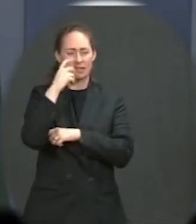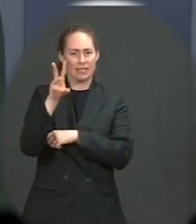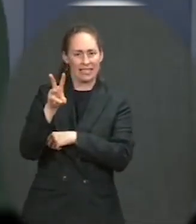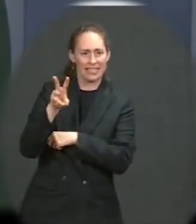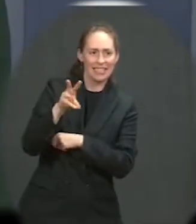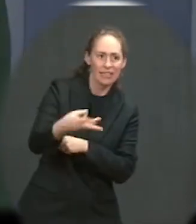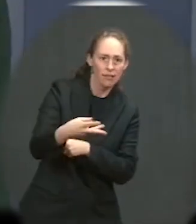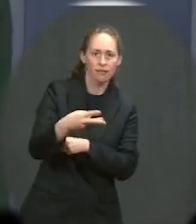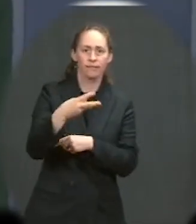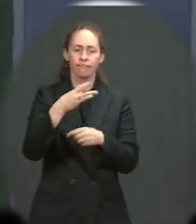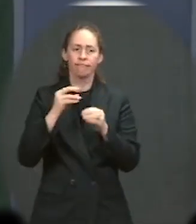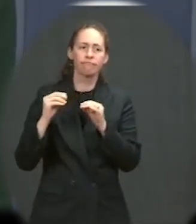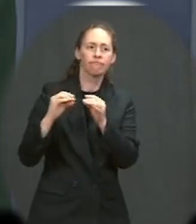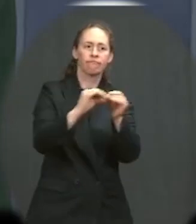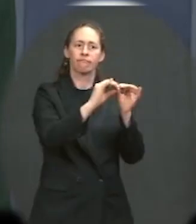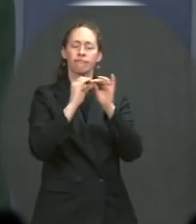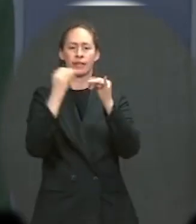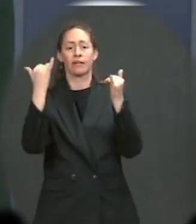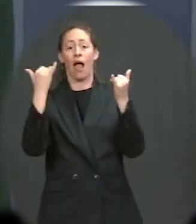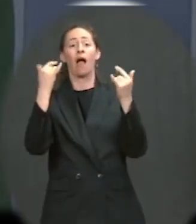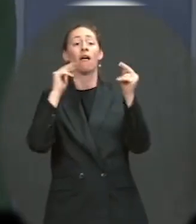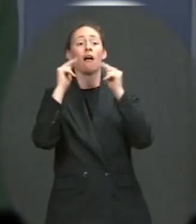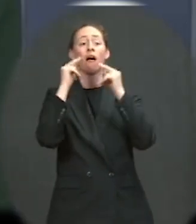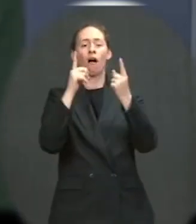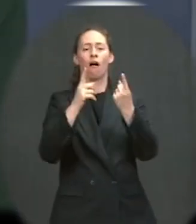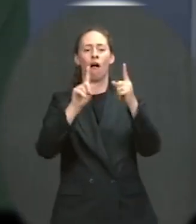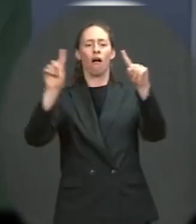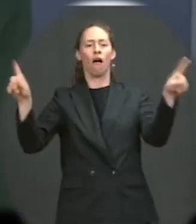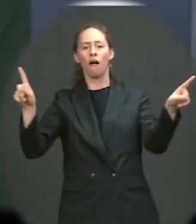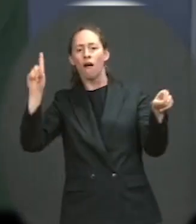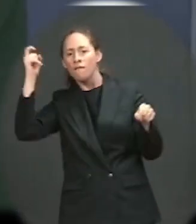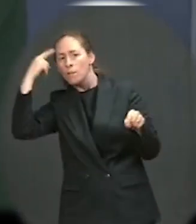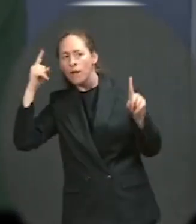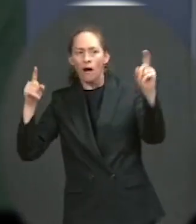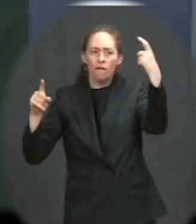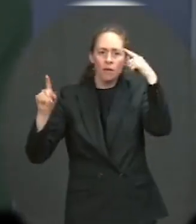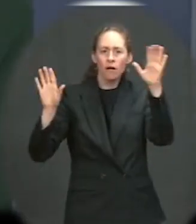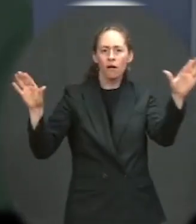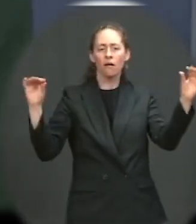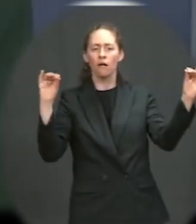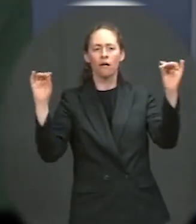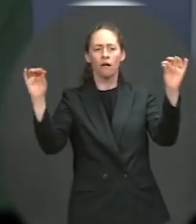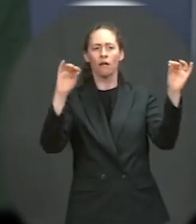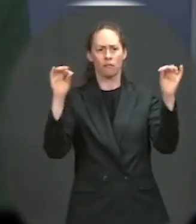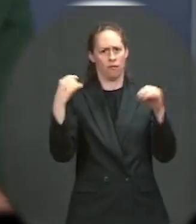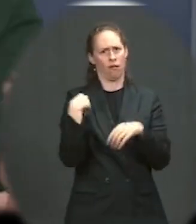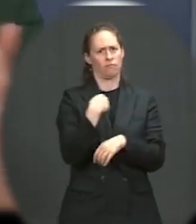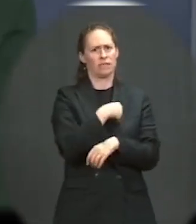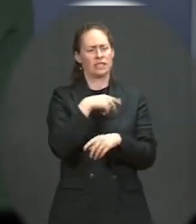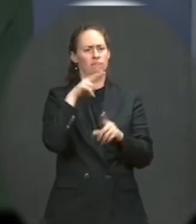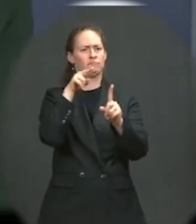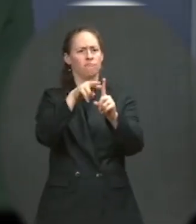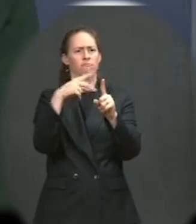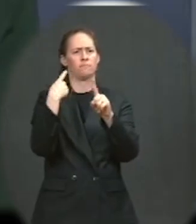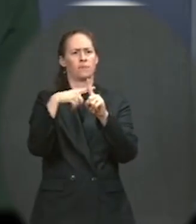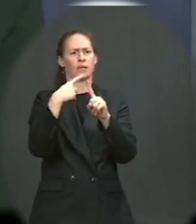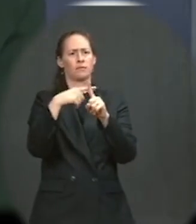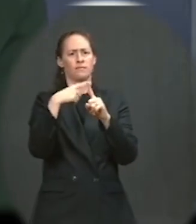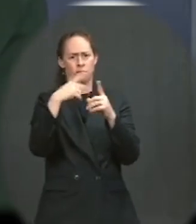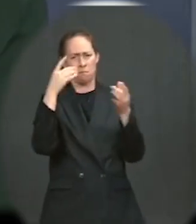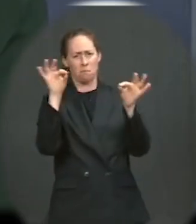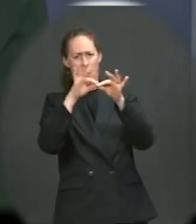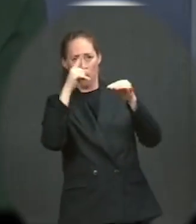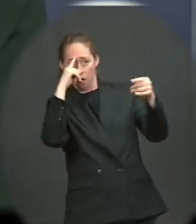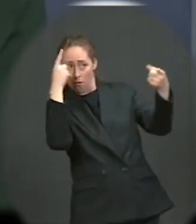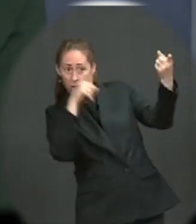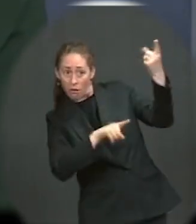capitals having discussions as is appropriate. We see advantage to us in moving toward a diplomatic solution. We hope others who have seats at the